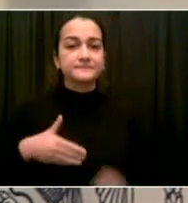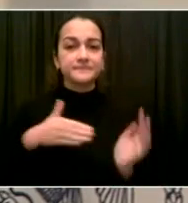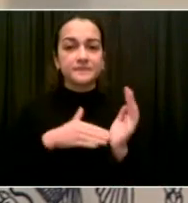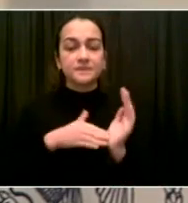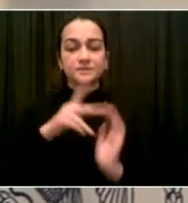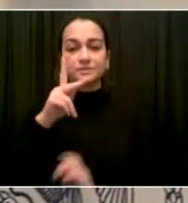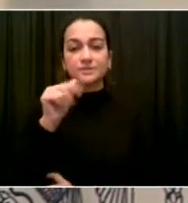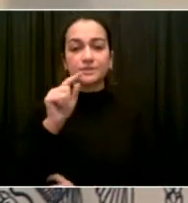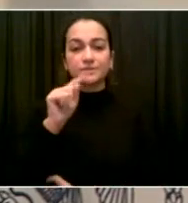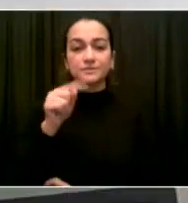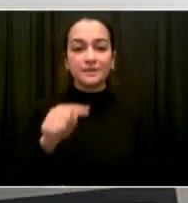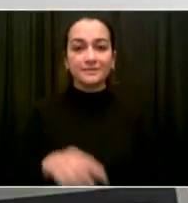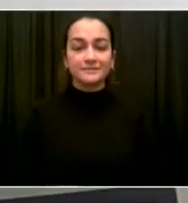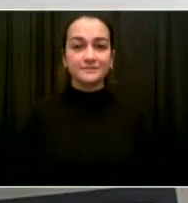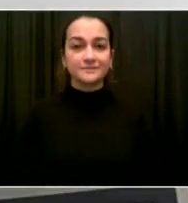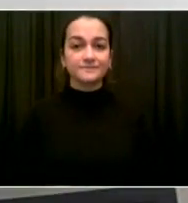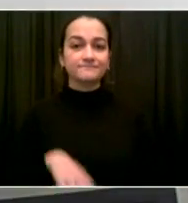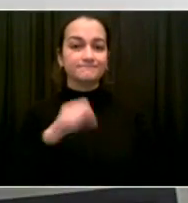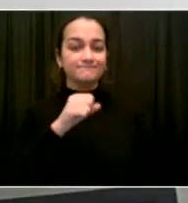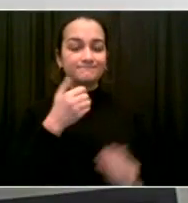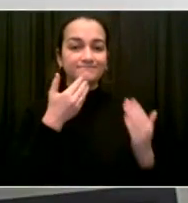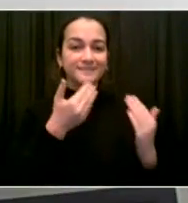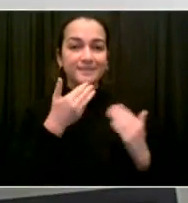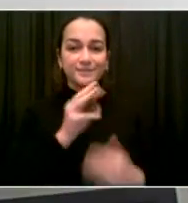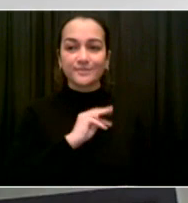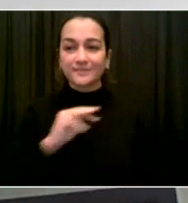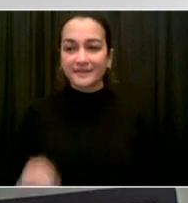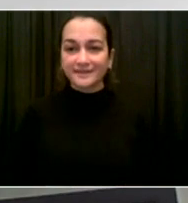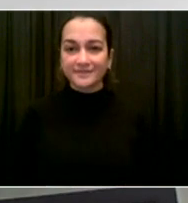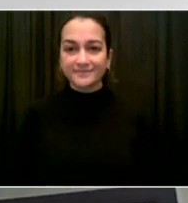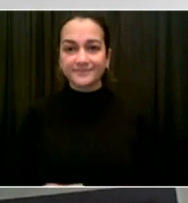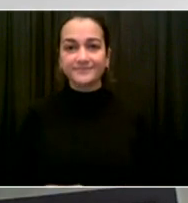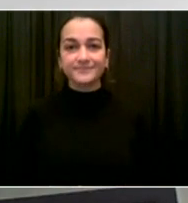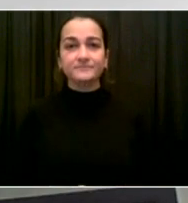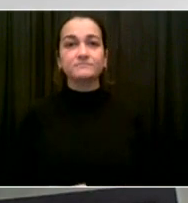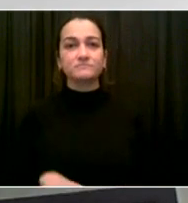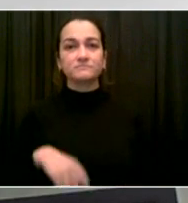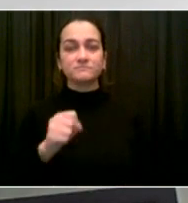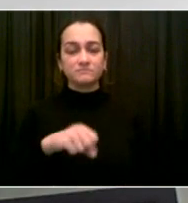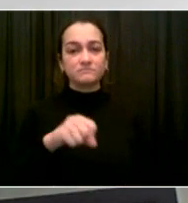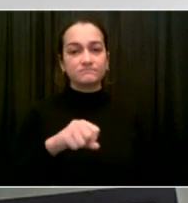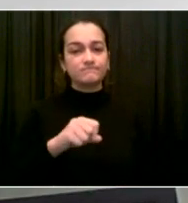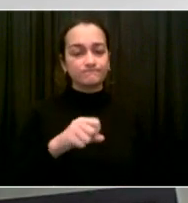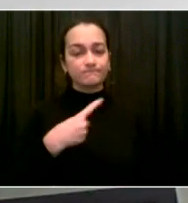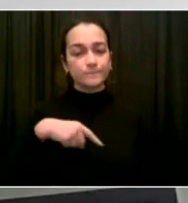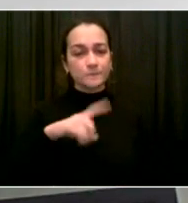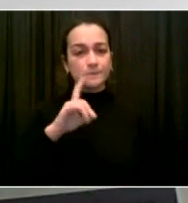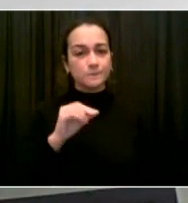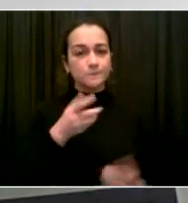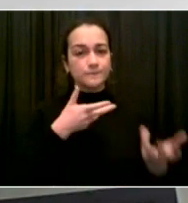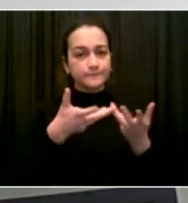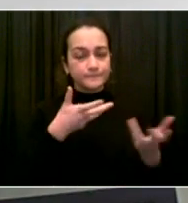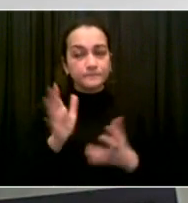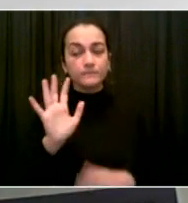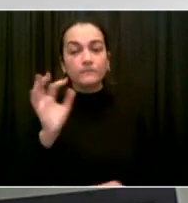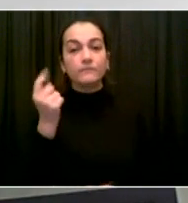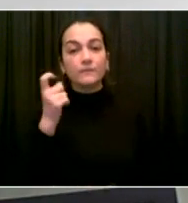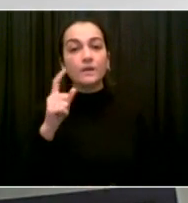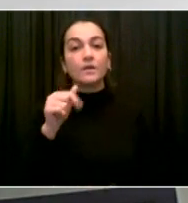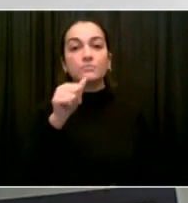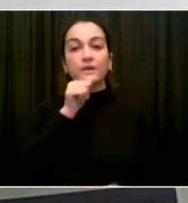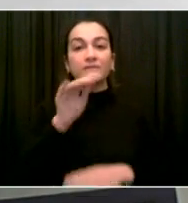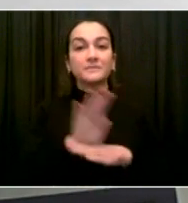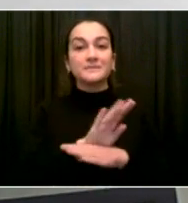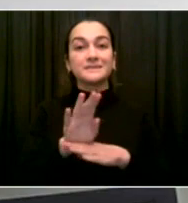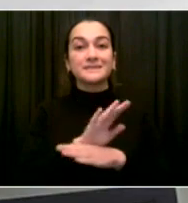just remind people that there are other private testers in New York City that are not affiliated with Health and